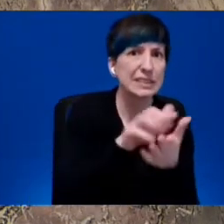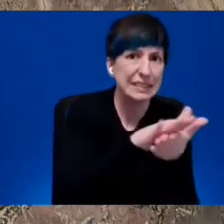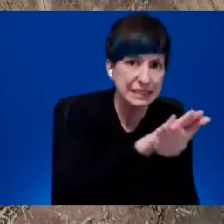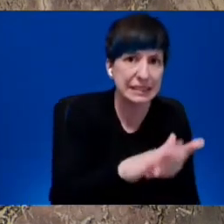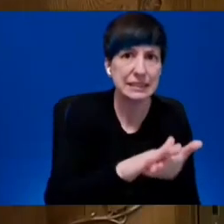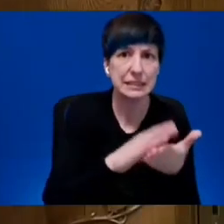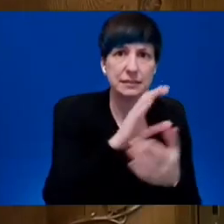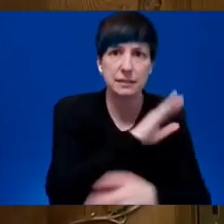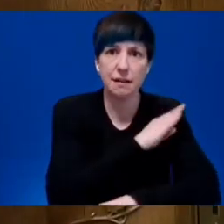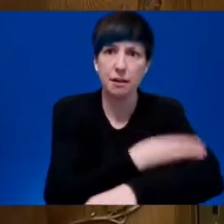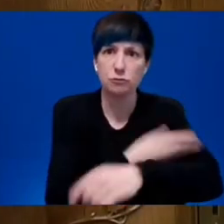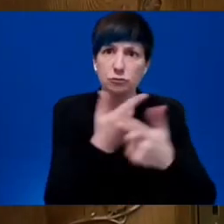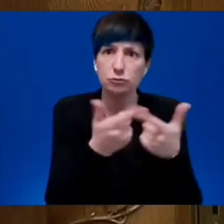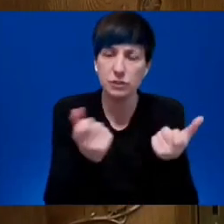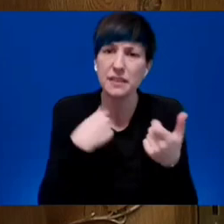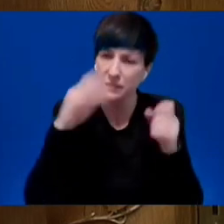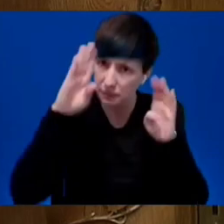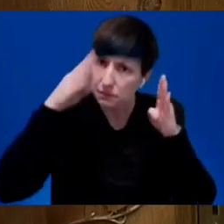Mr.